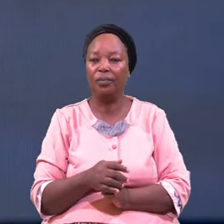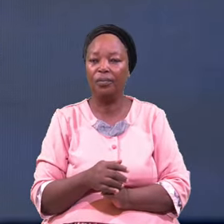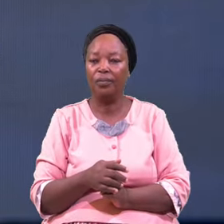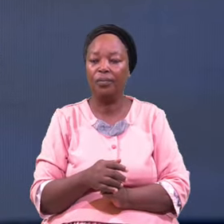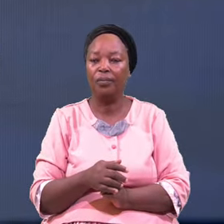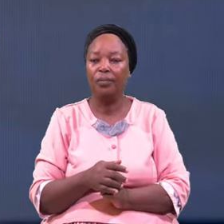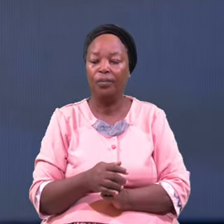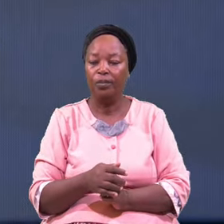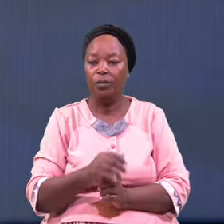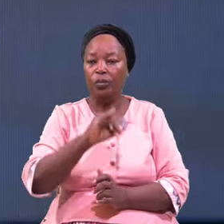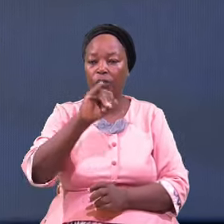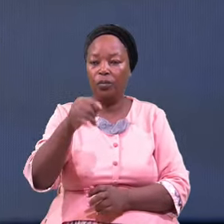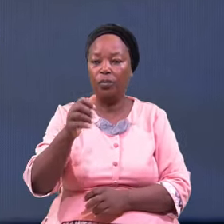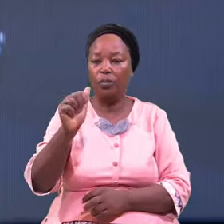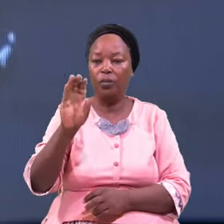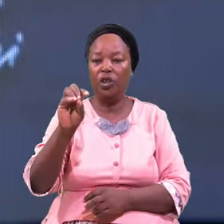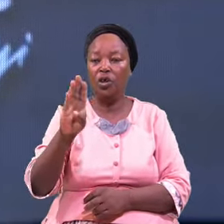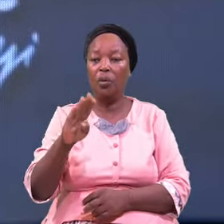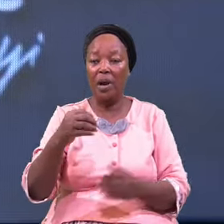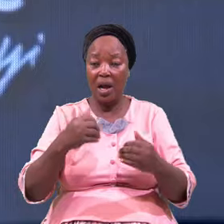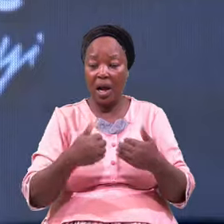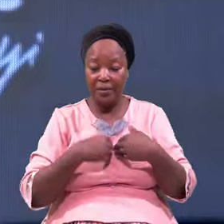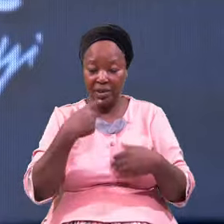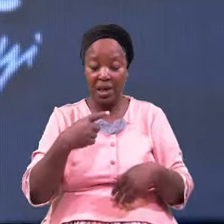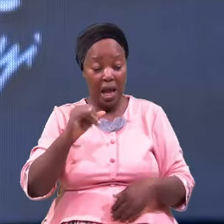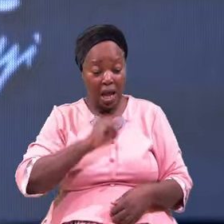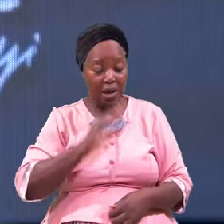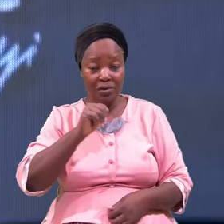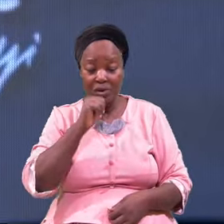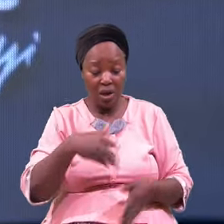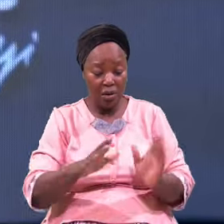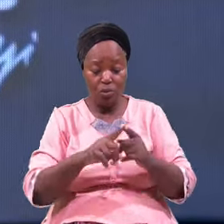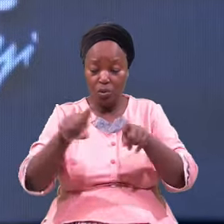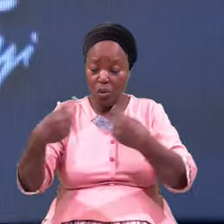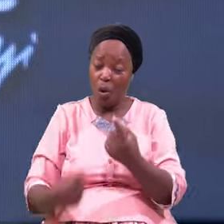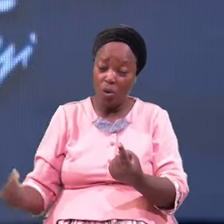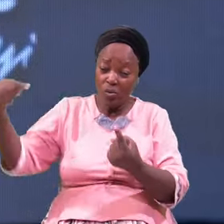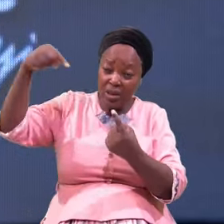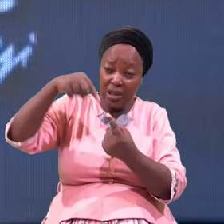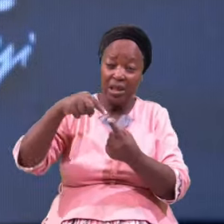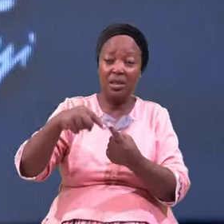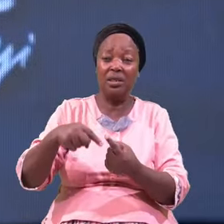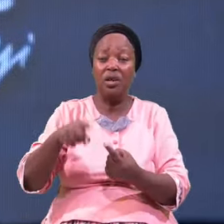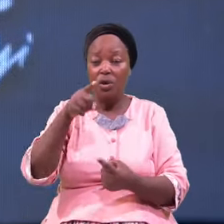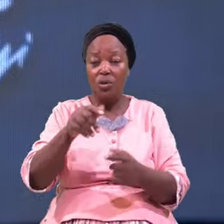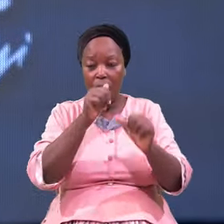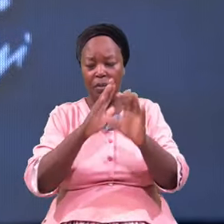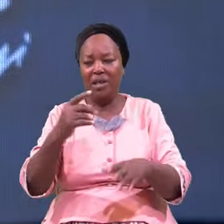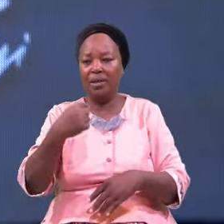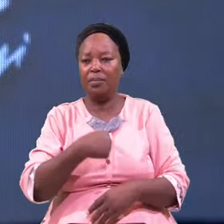Jacob Said I Will Not Let You Go Until Accept You Bless Me